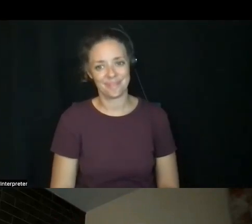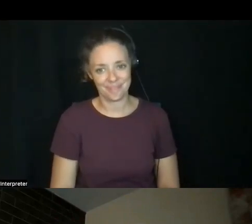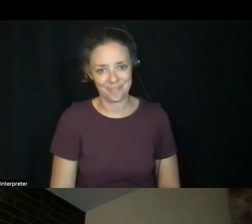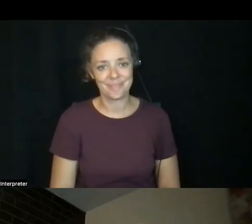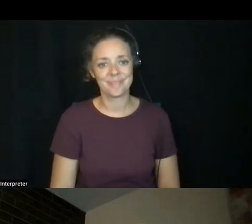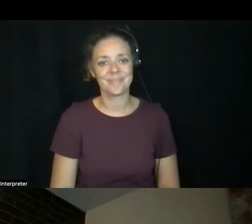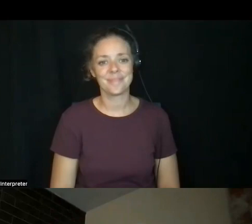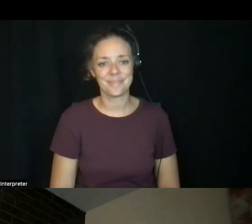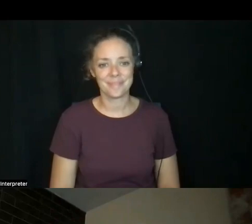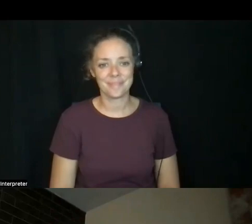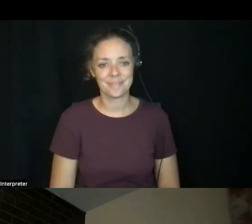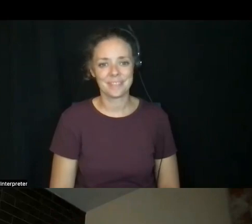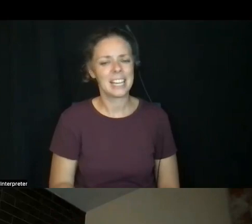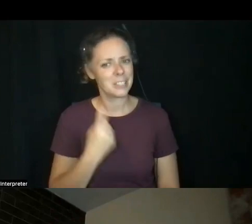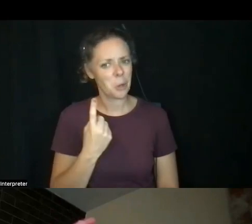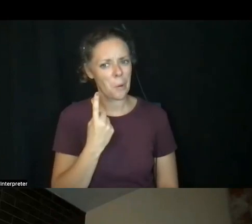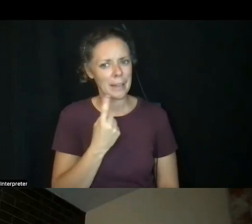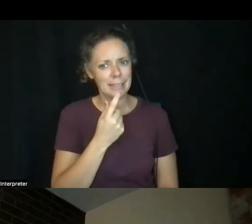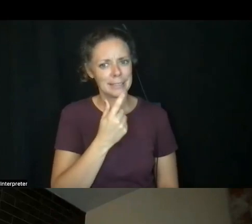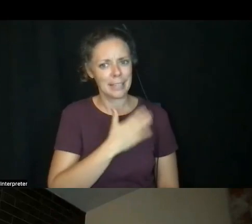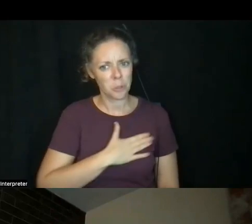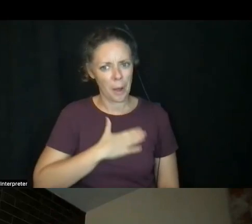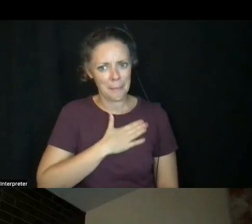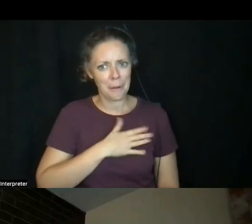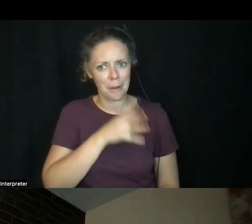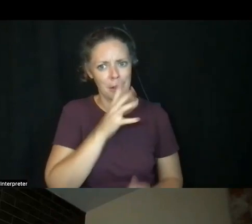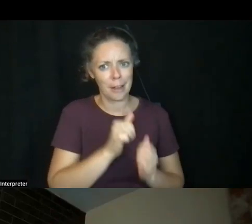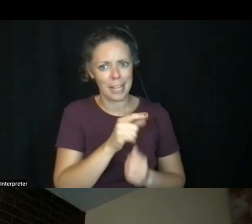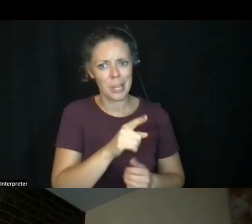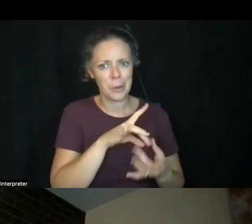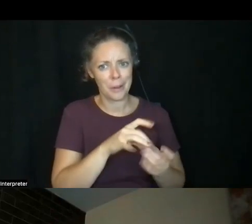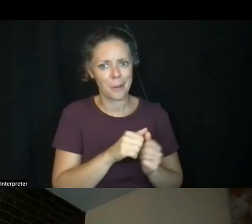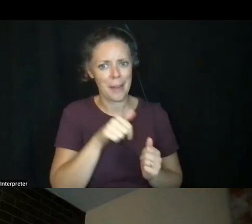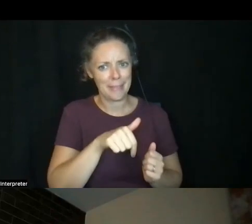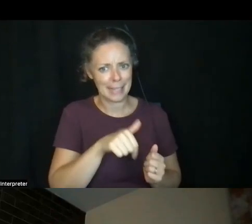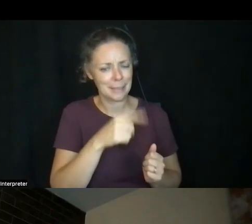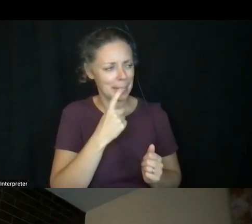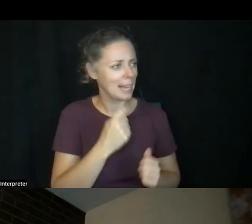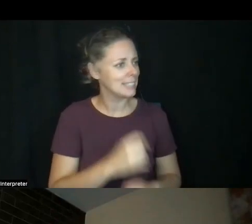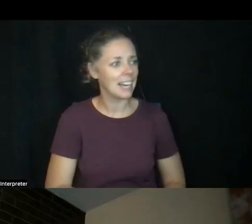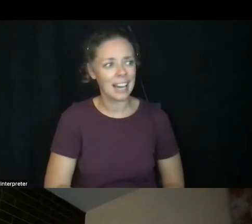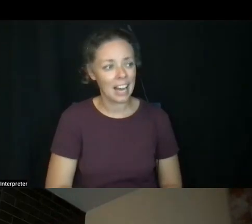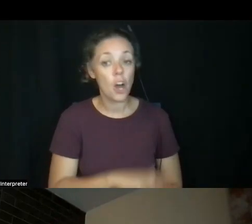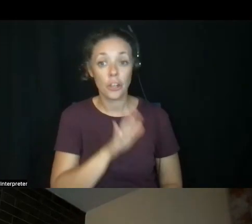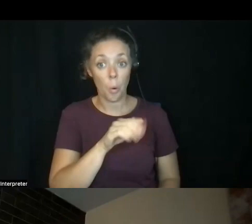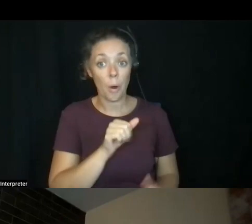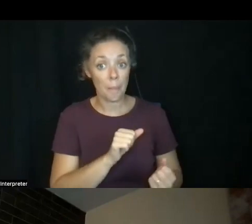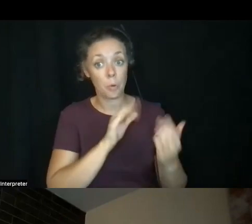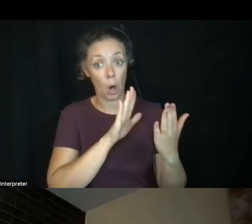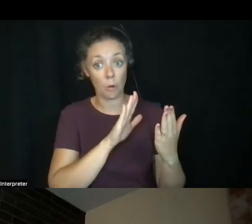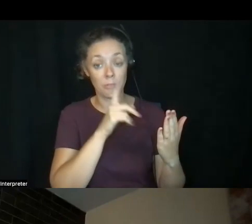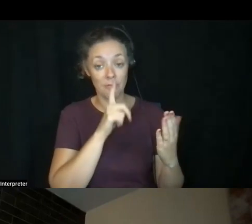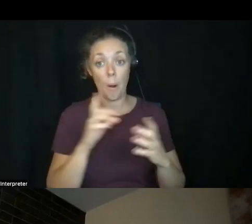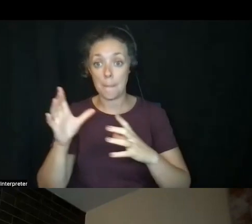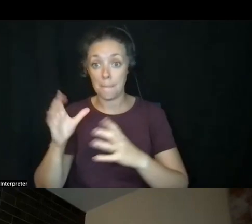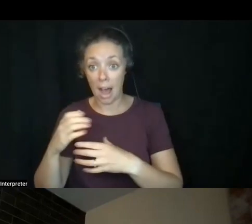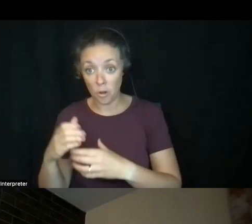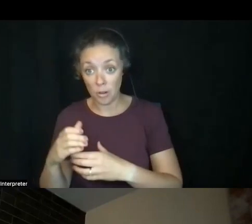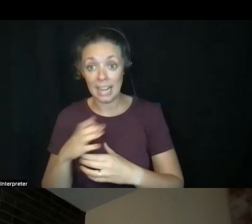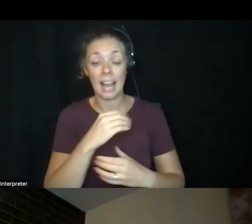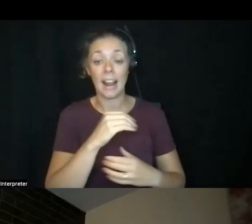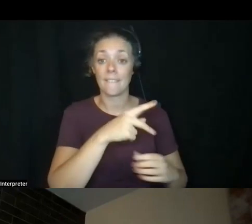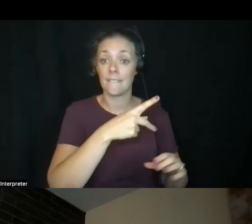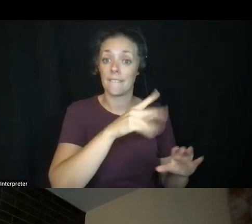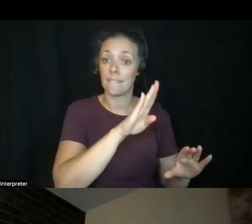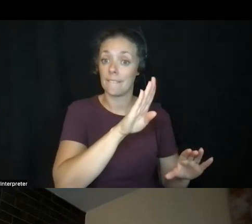it's always so enjoyable to talk to you about this, Tanya, because your approach to pottery and to fiber is so